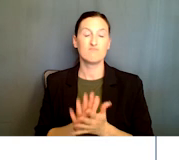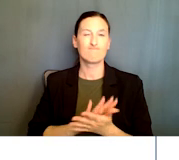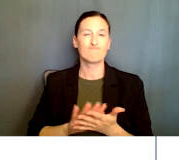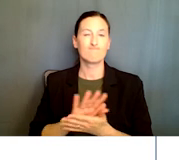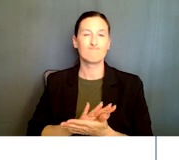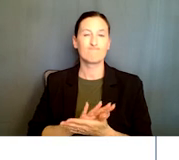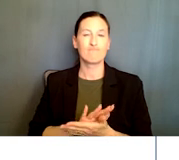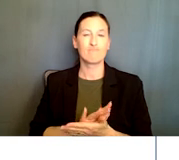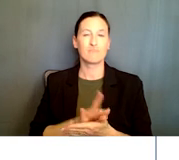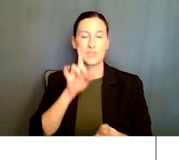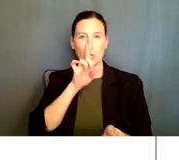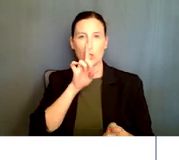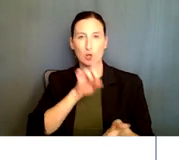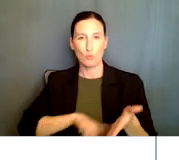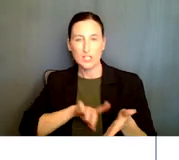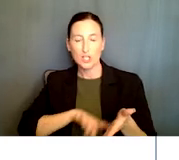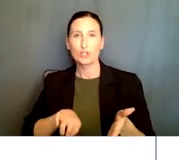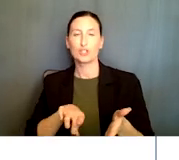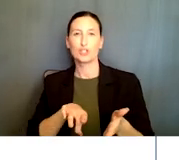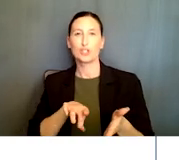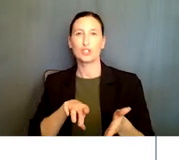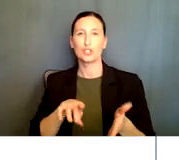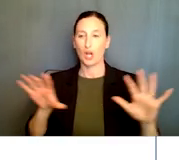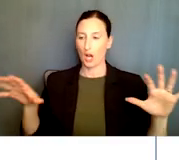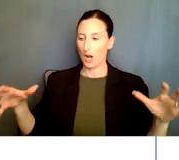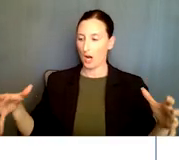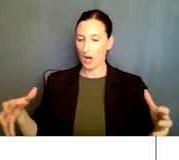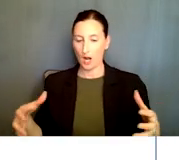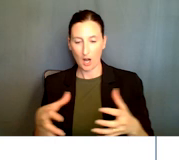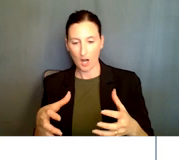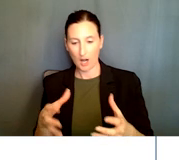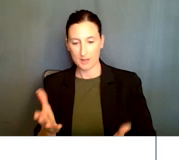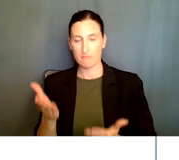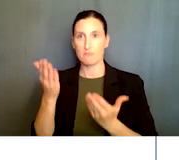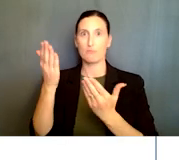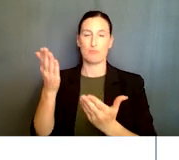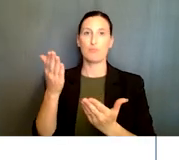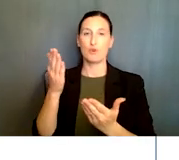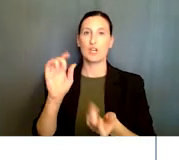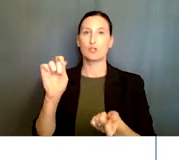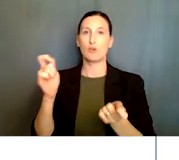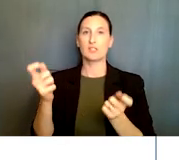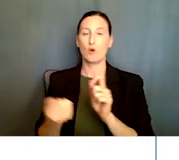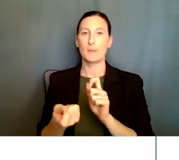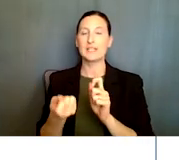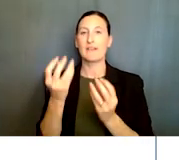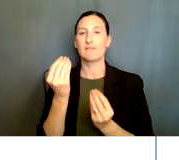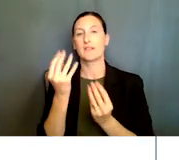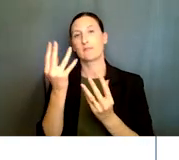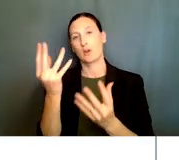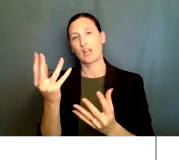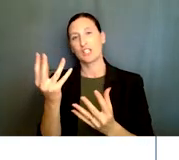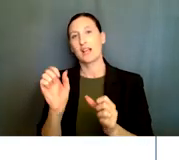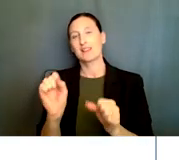undertake research that can, uh, bring disruptive innovation in computer information sciences, um, that can change,